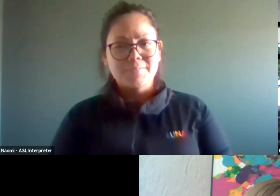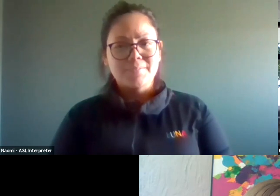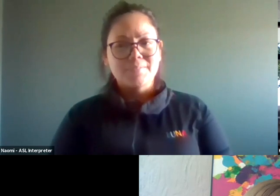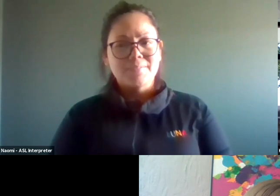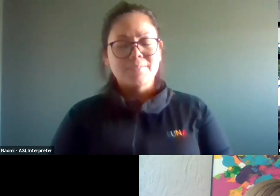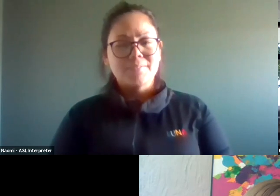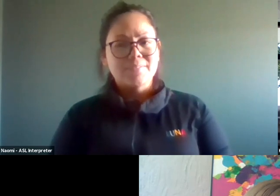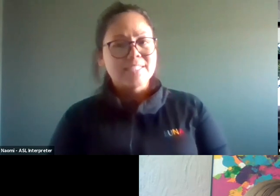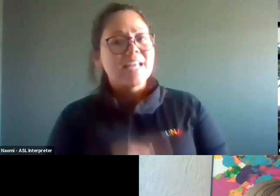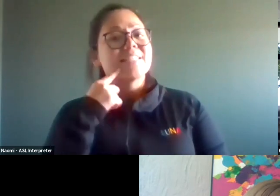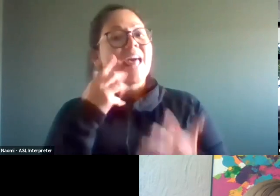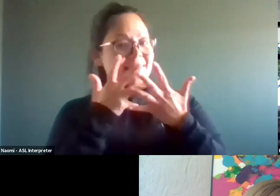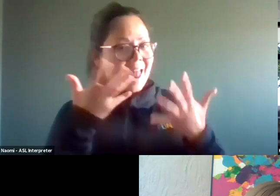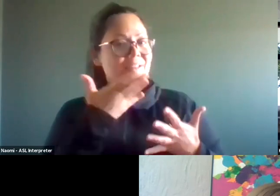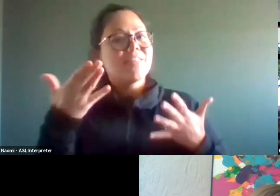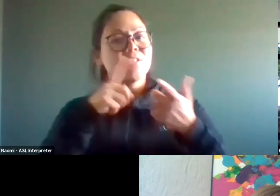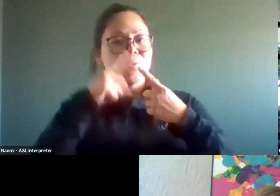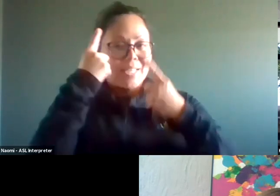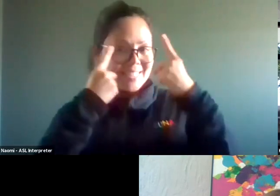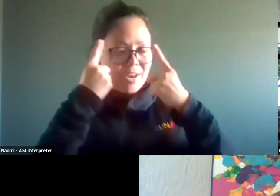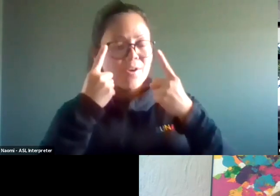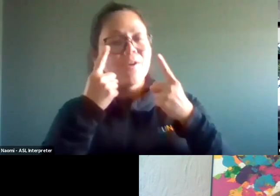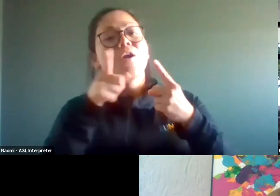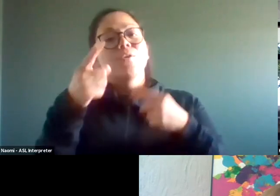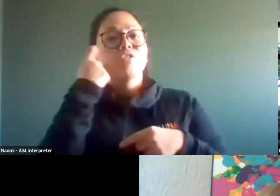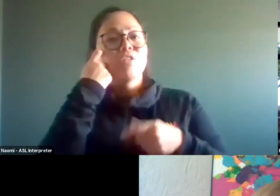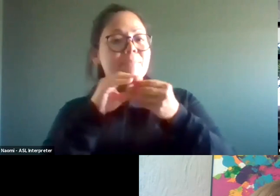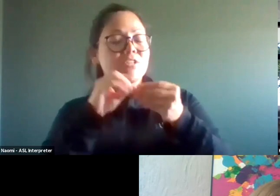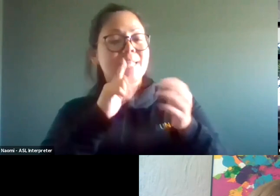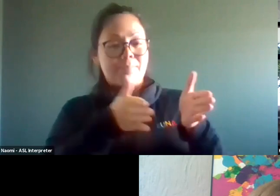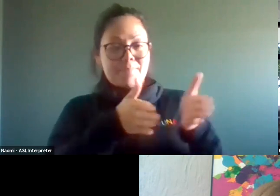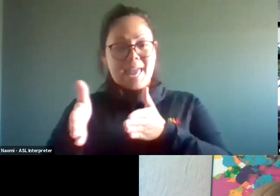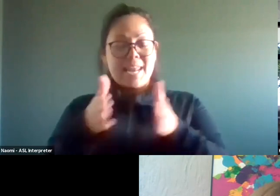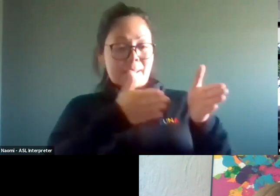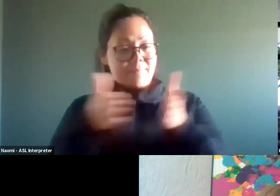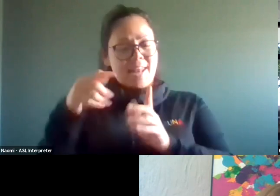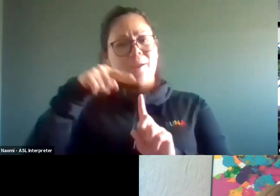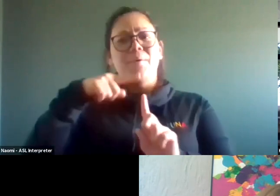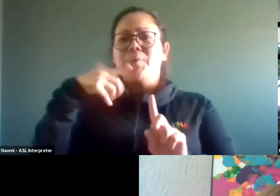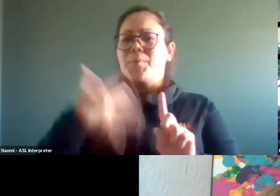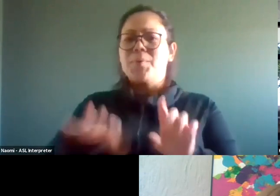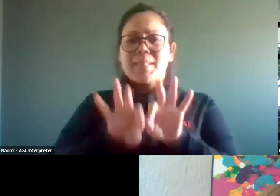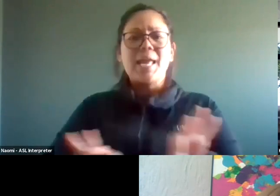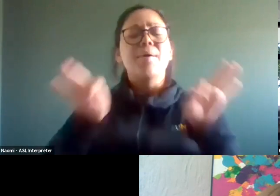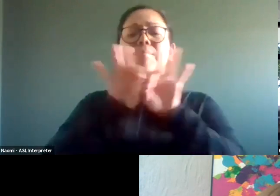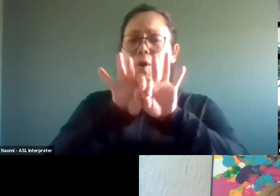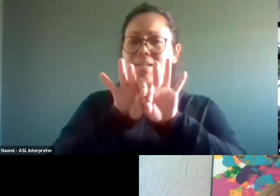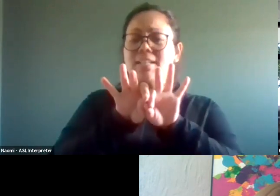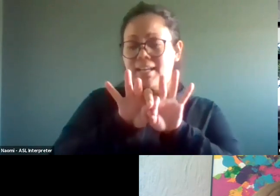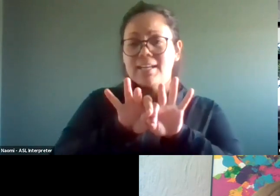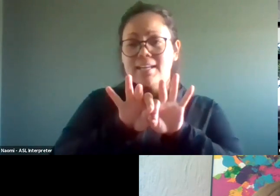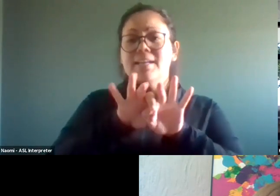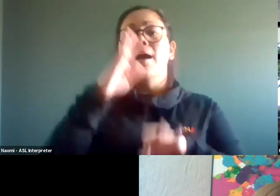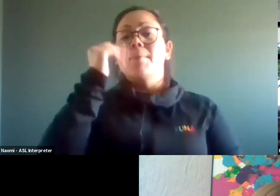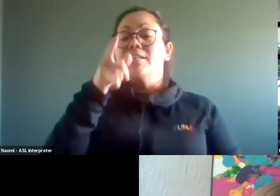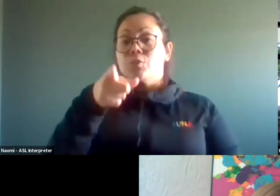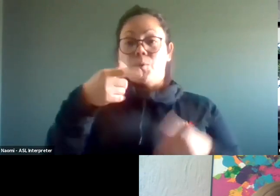other things to consider, but what you just said planning. Planning is probably the most important thing that you should do because when you have